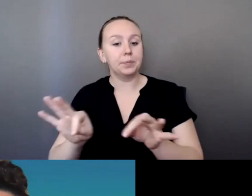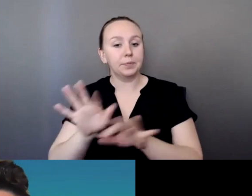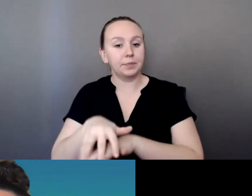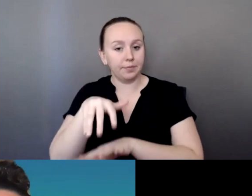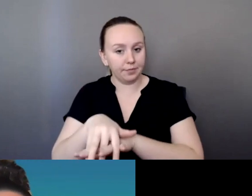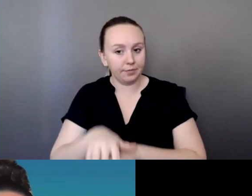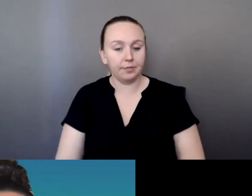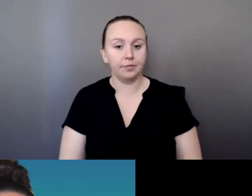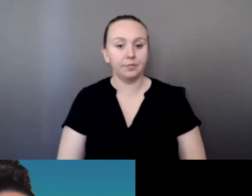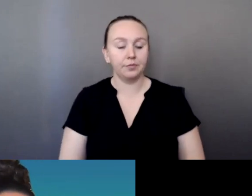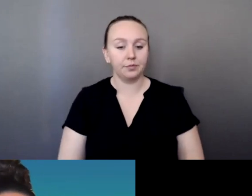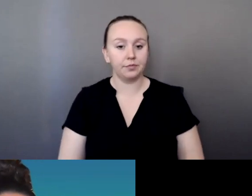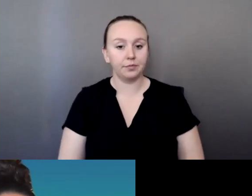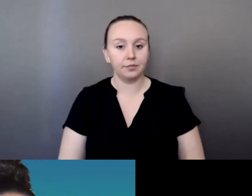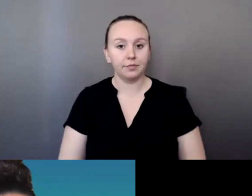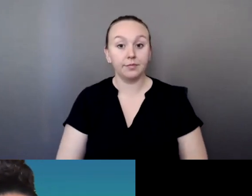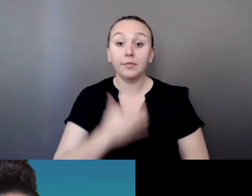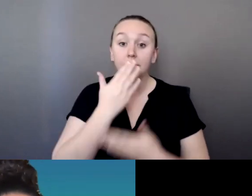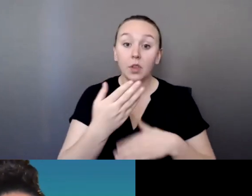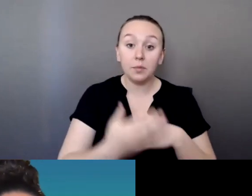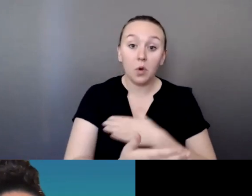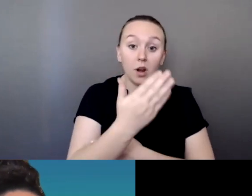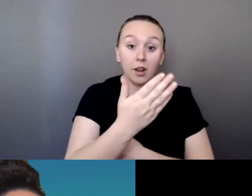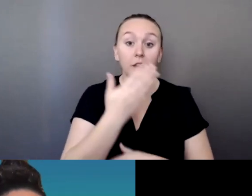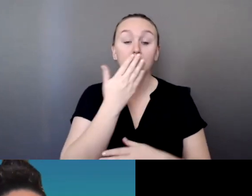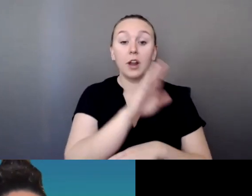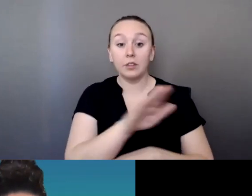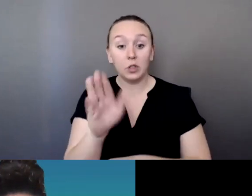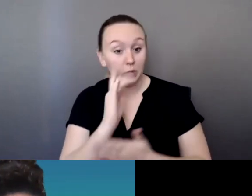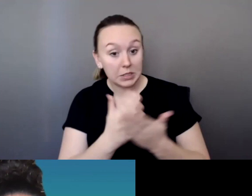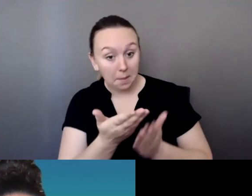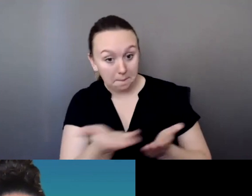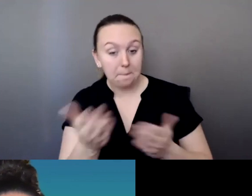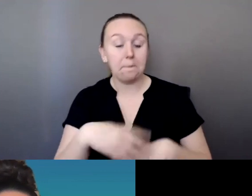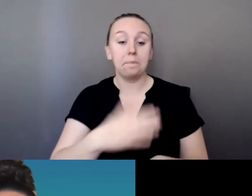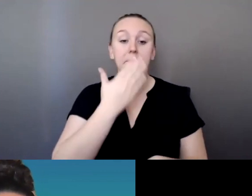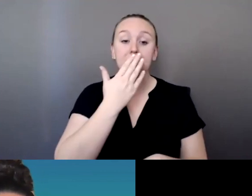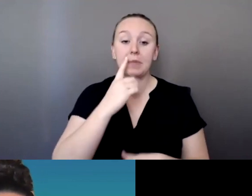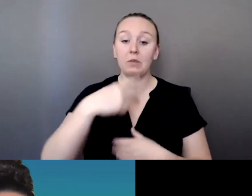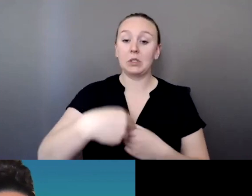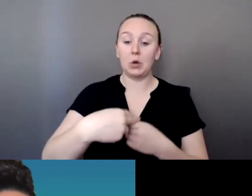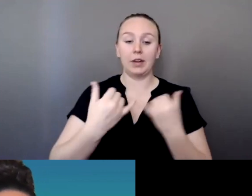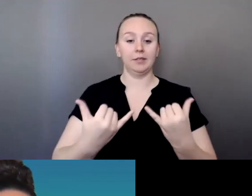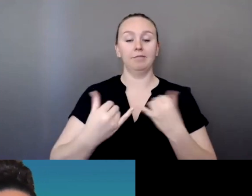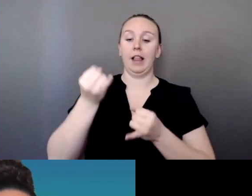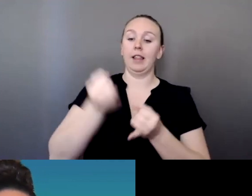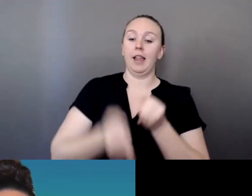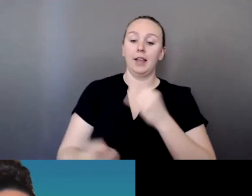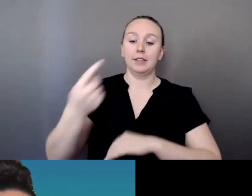Good morning, good afternoon for some of you. Thank you so much for joining us for this last day of the